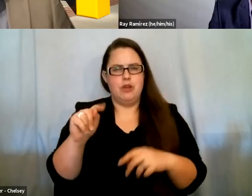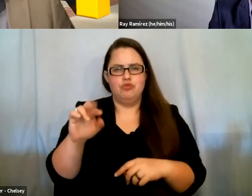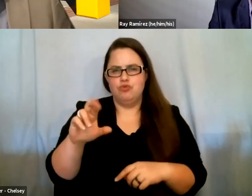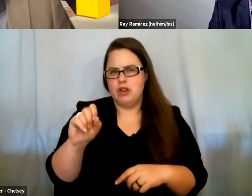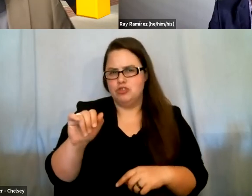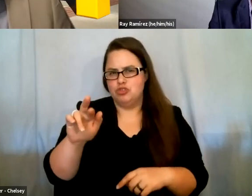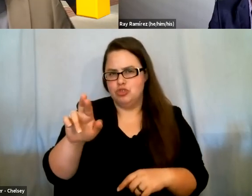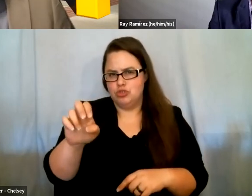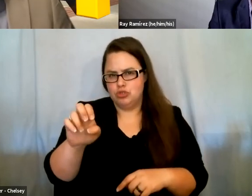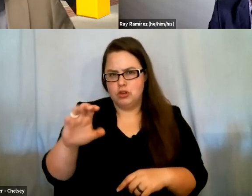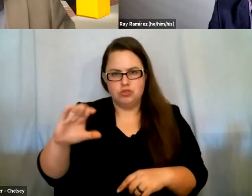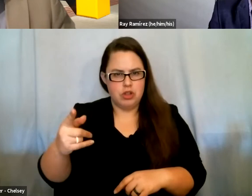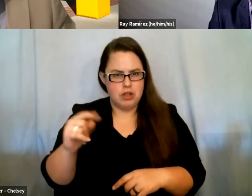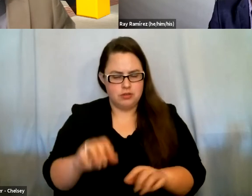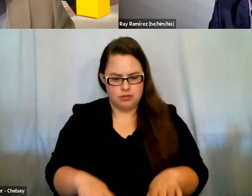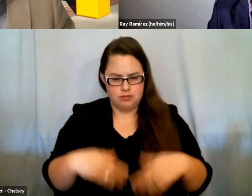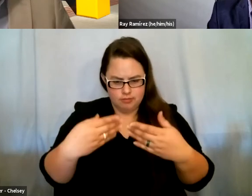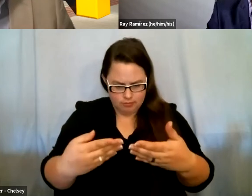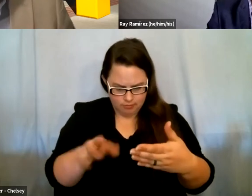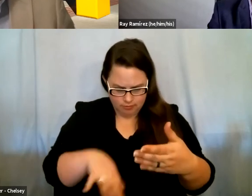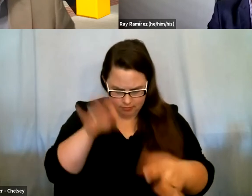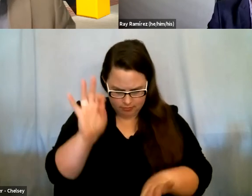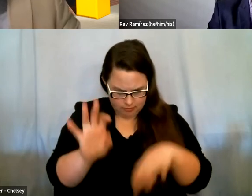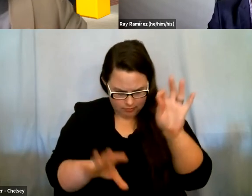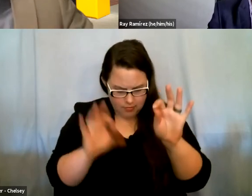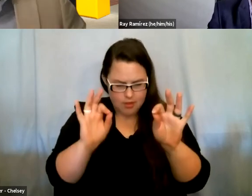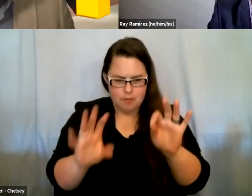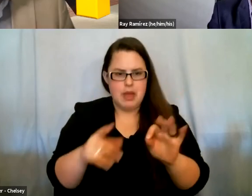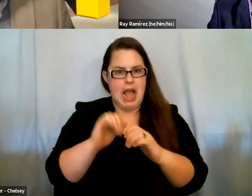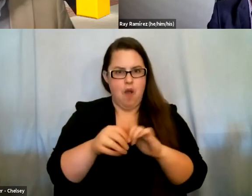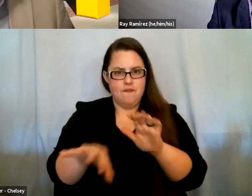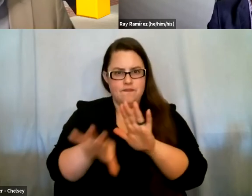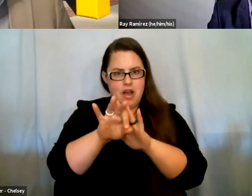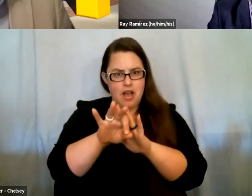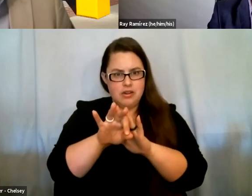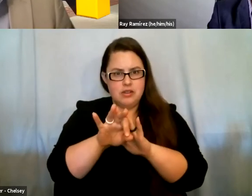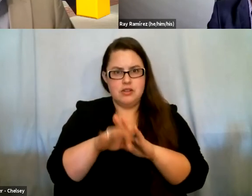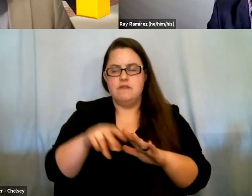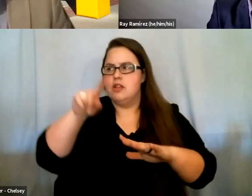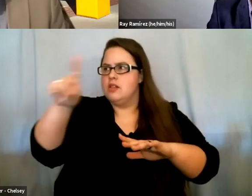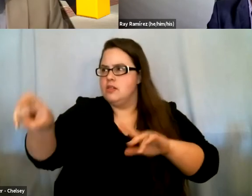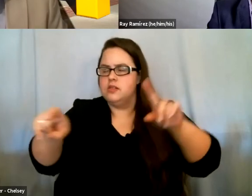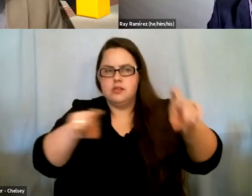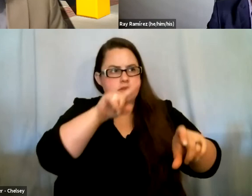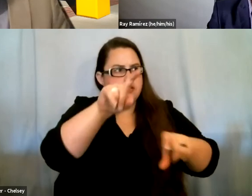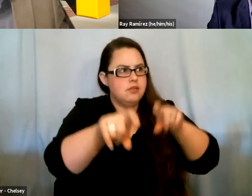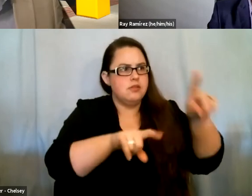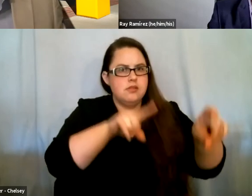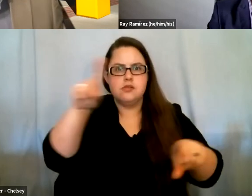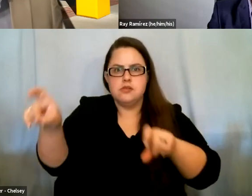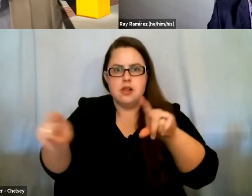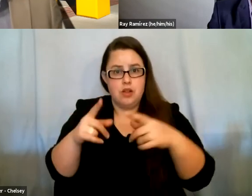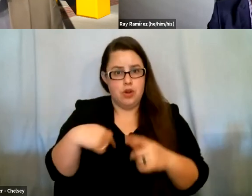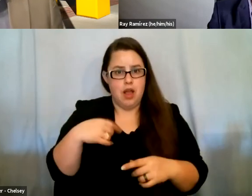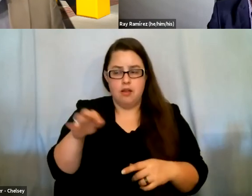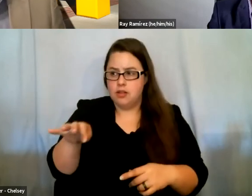I wouldn't know how to find that treasure if I didn't go asking around, right? And as I walked around campus